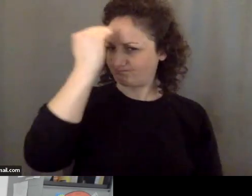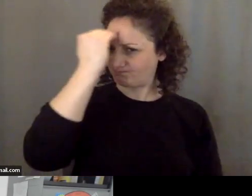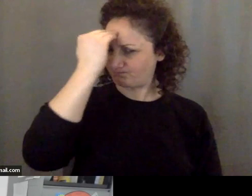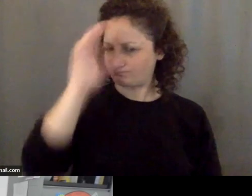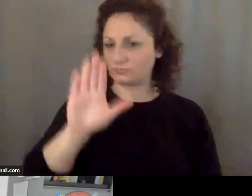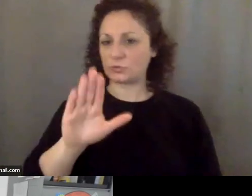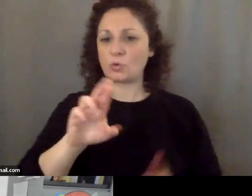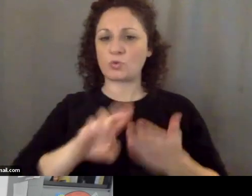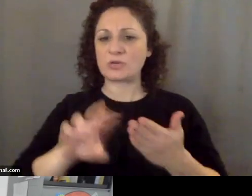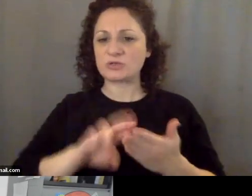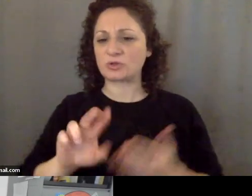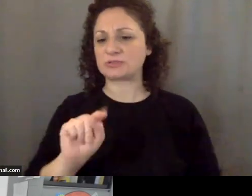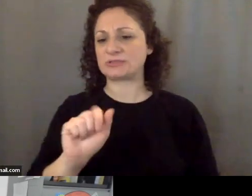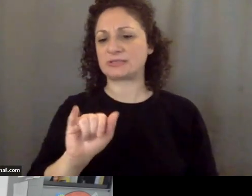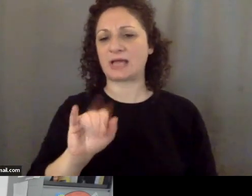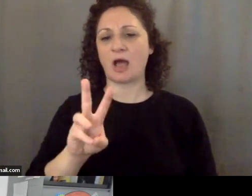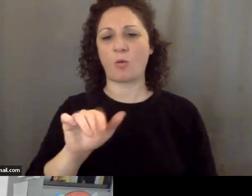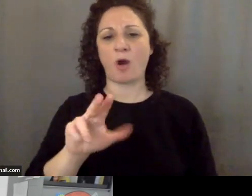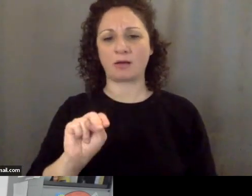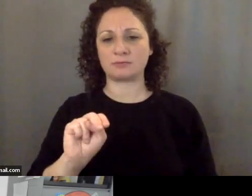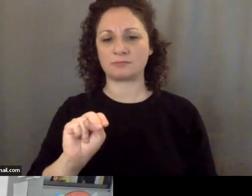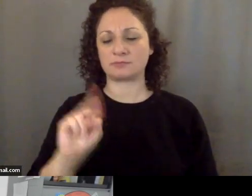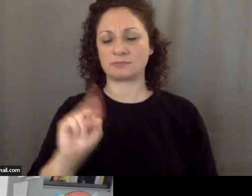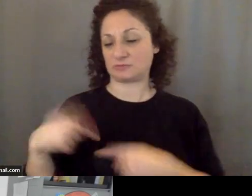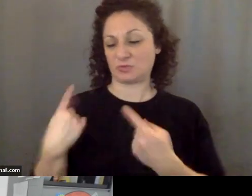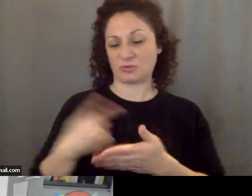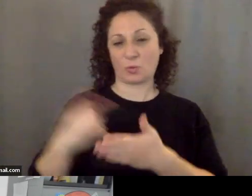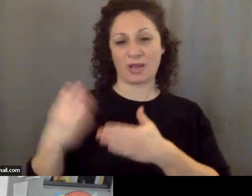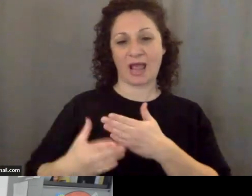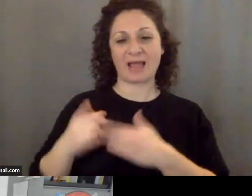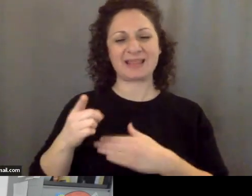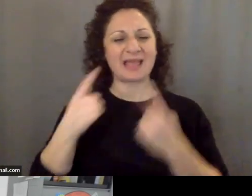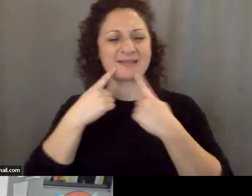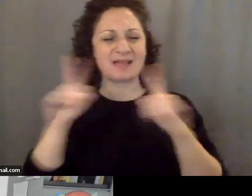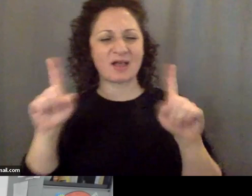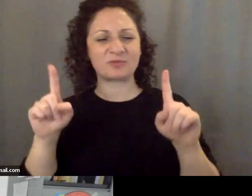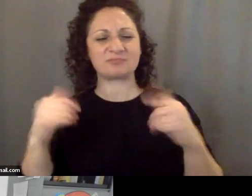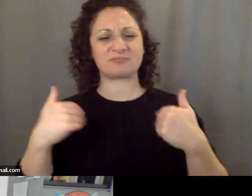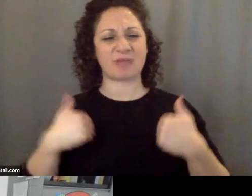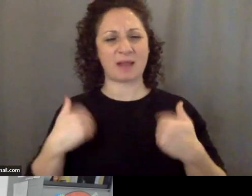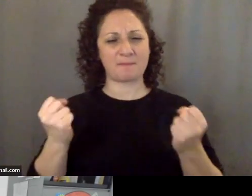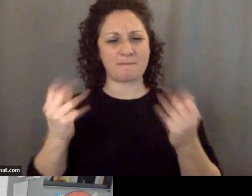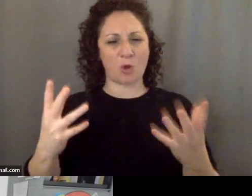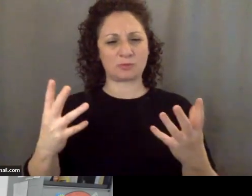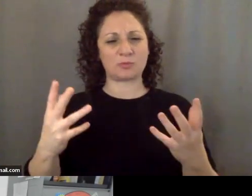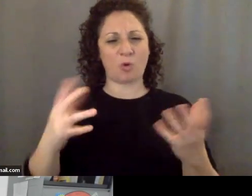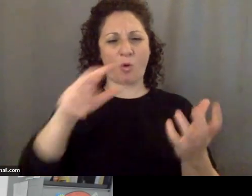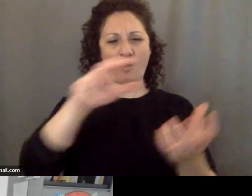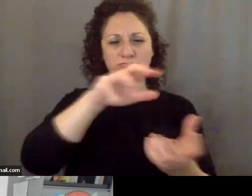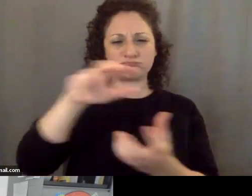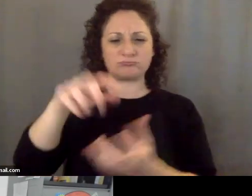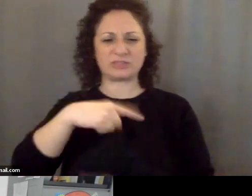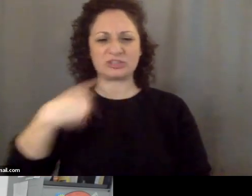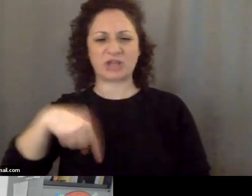research Taiwan Taiwan announced over the weekend that they have had multiple Chinese spy balloon flights